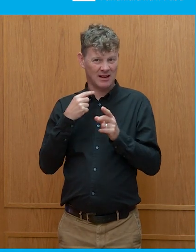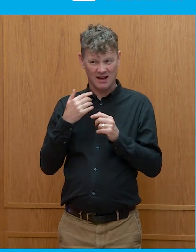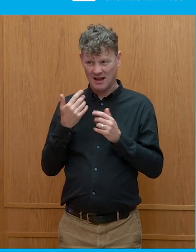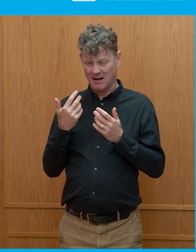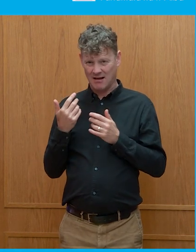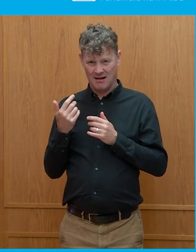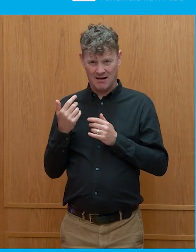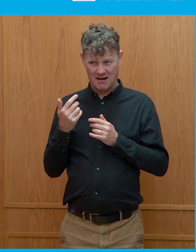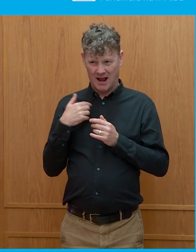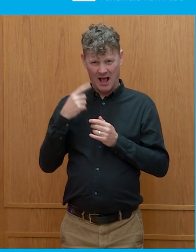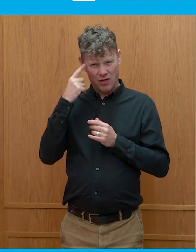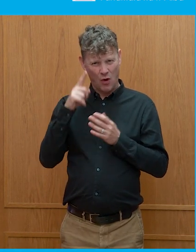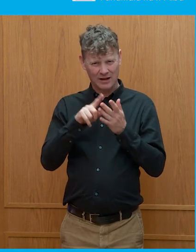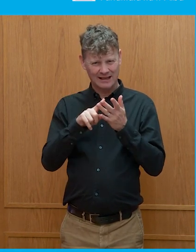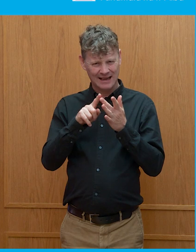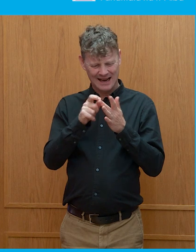election poll, right?